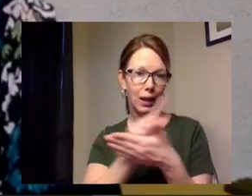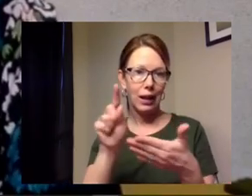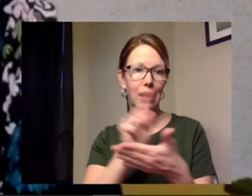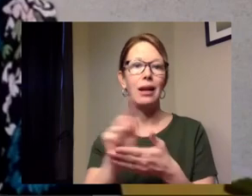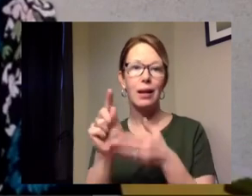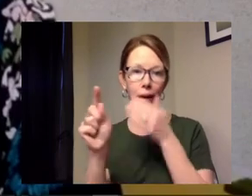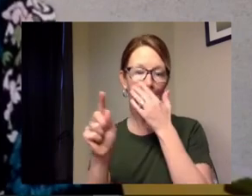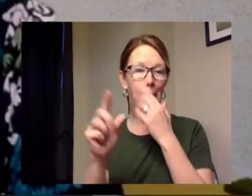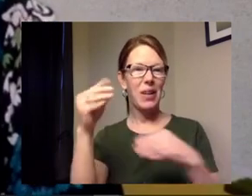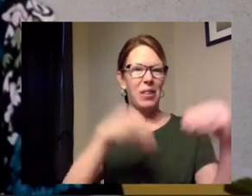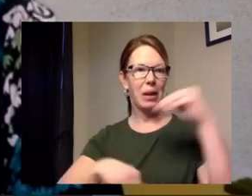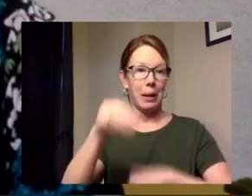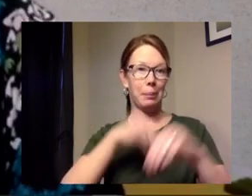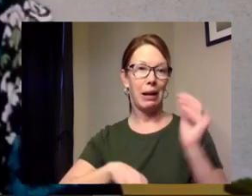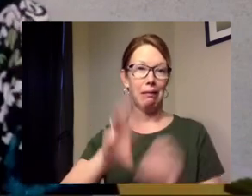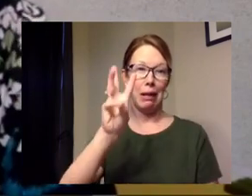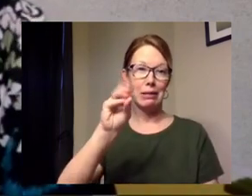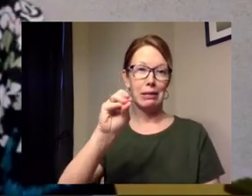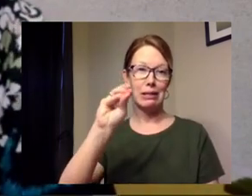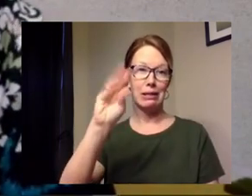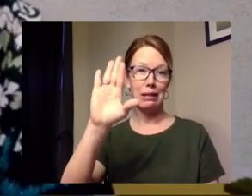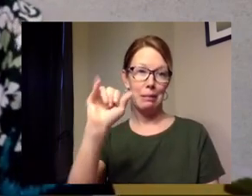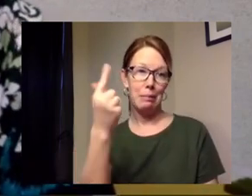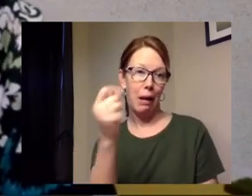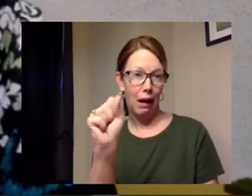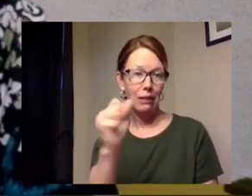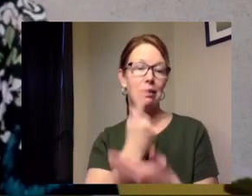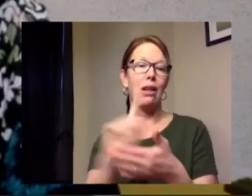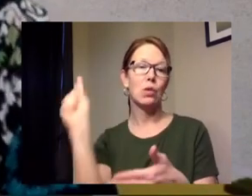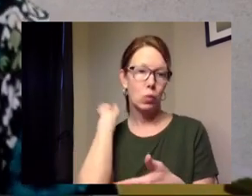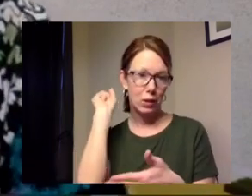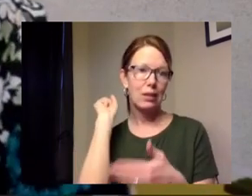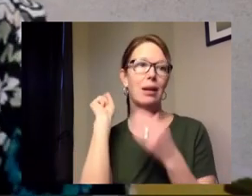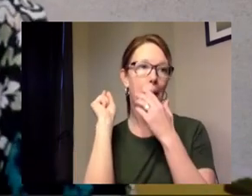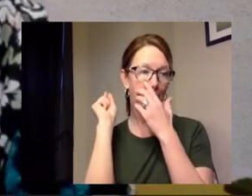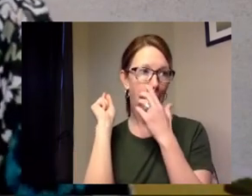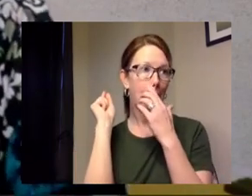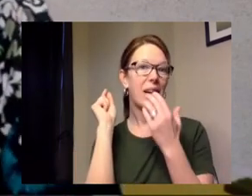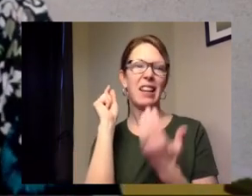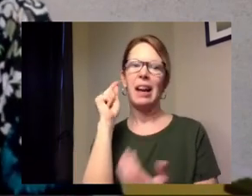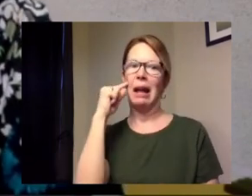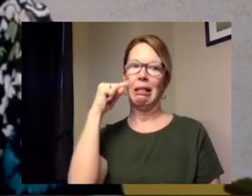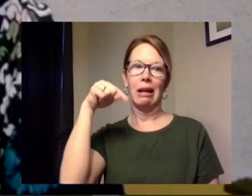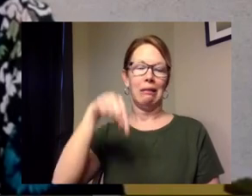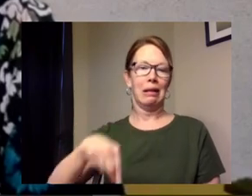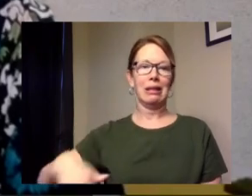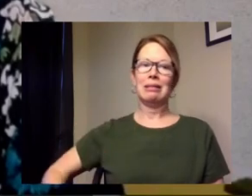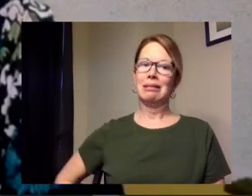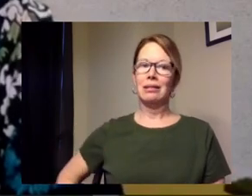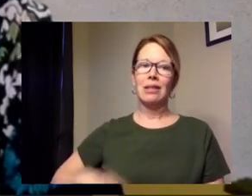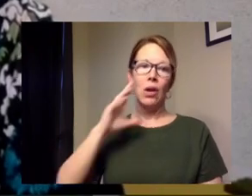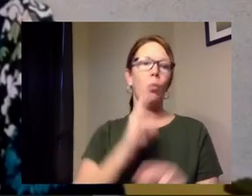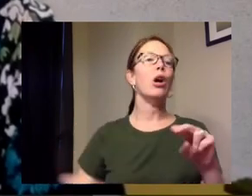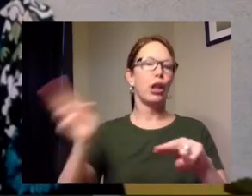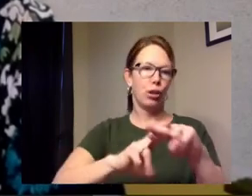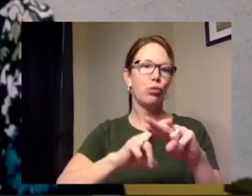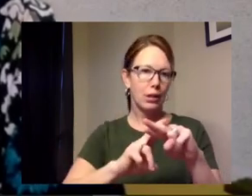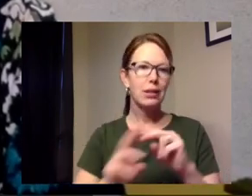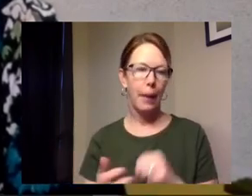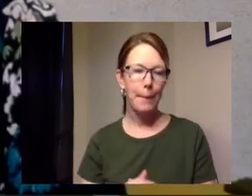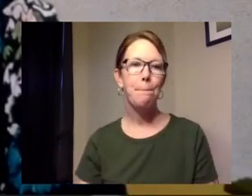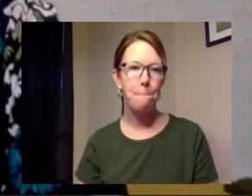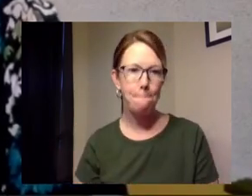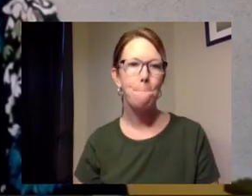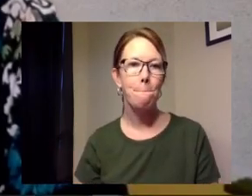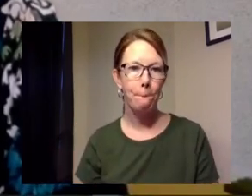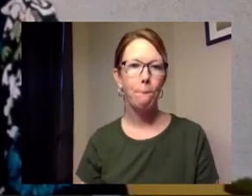we've packed about 60 bags last week and that may increase and so um we have